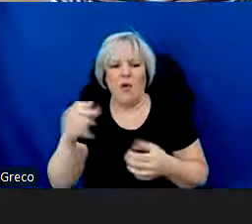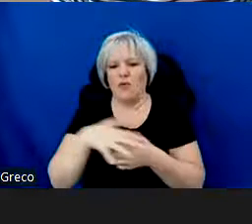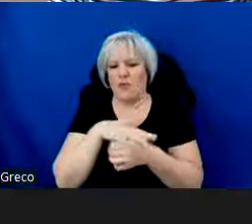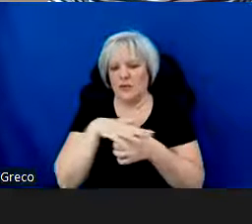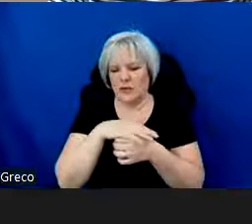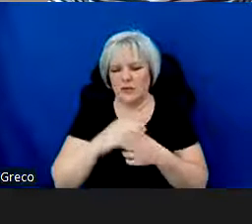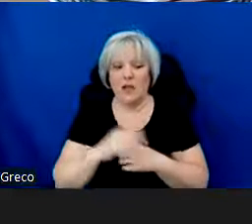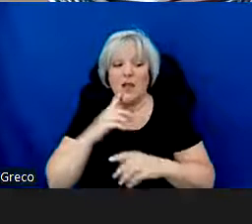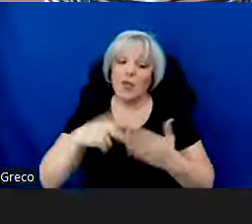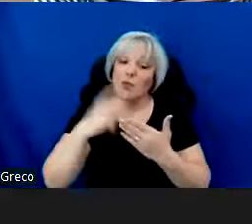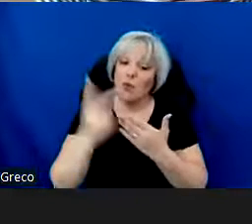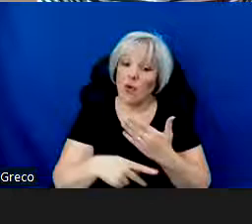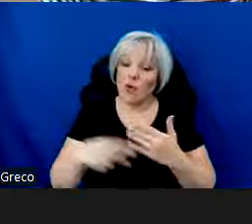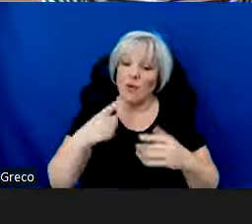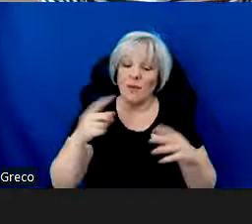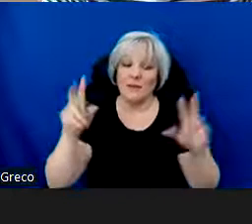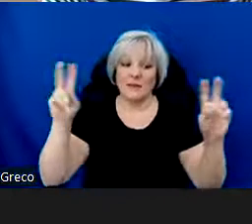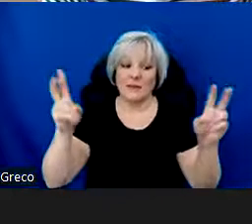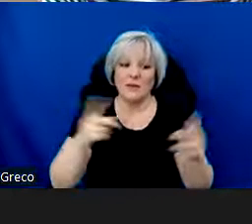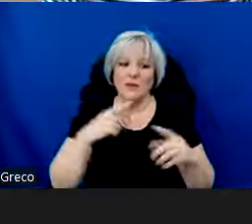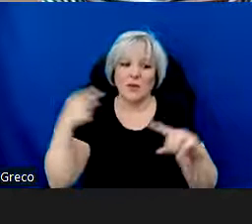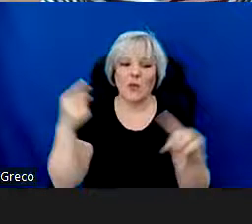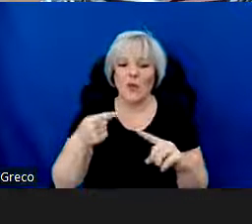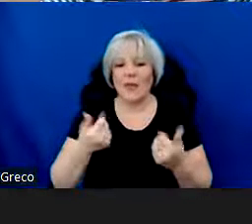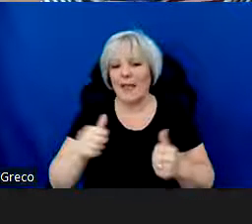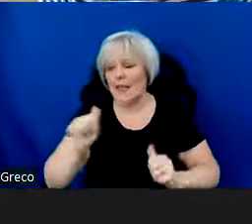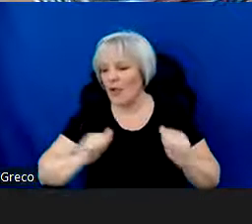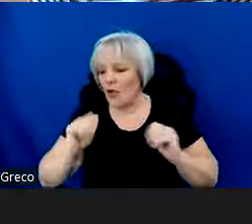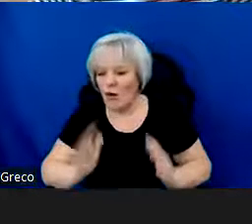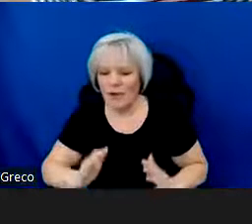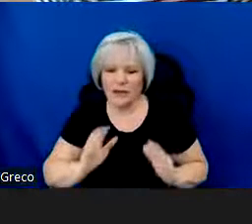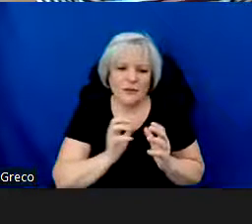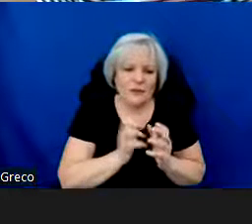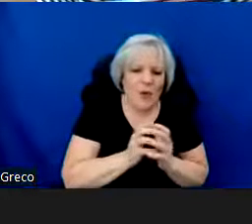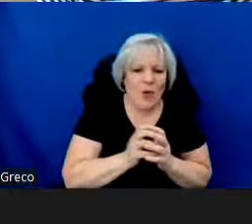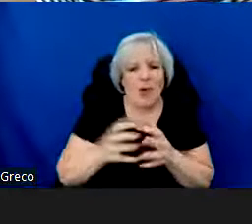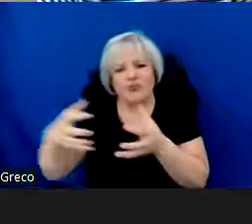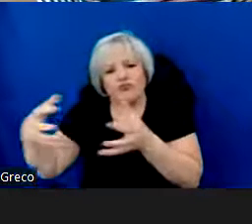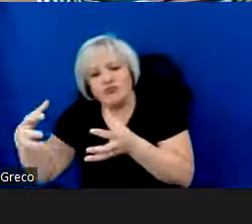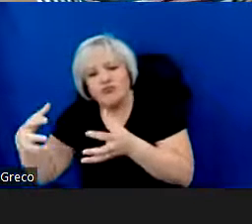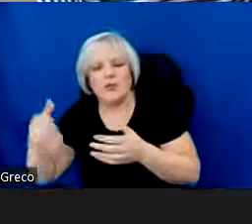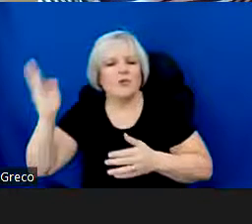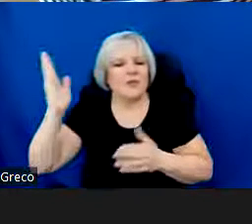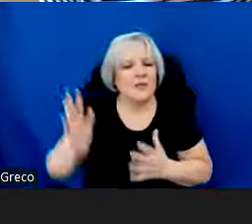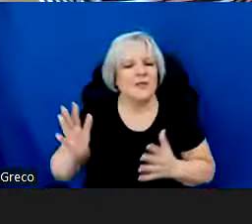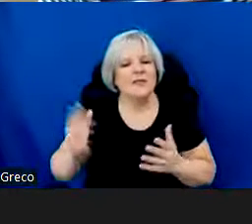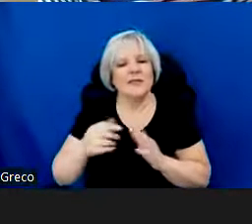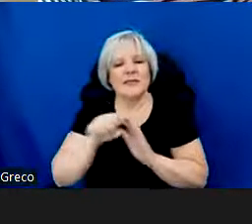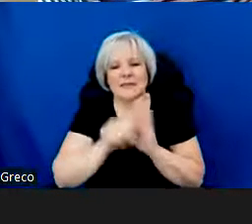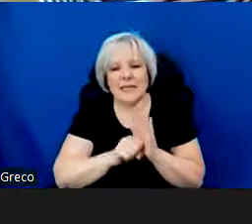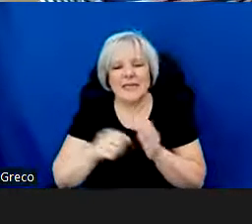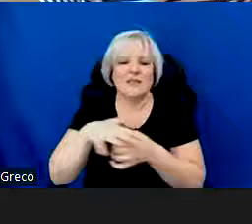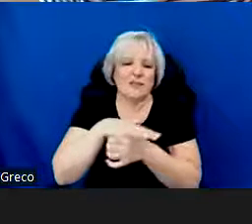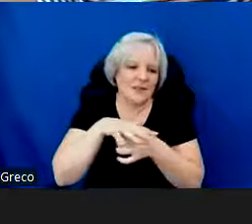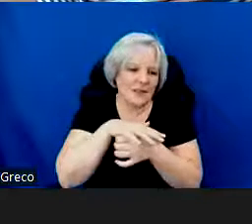The program is intended to support artists' tours to small to medium-sized presenters in states and jurisdictions